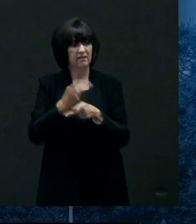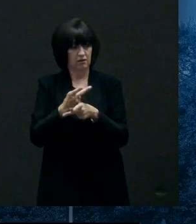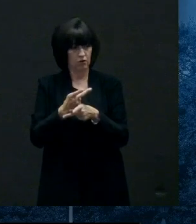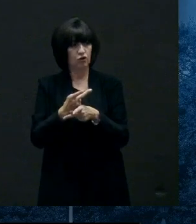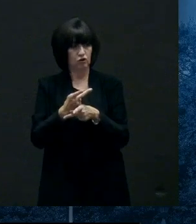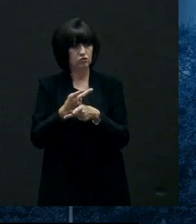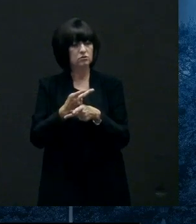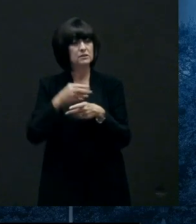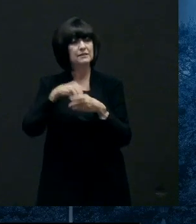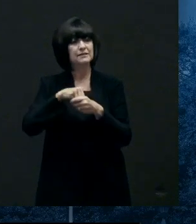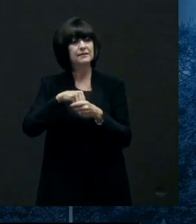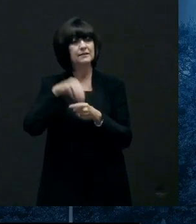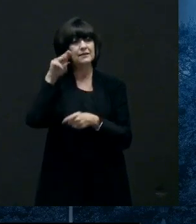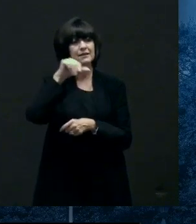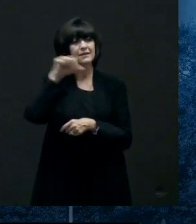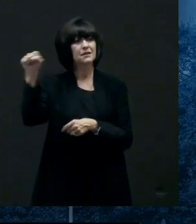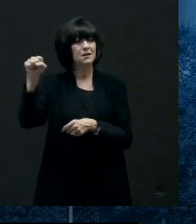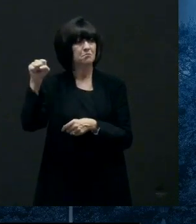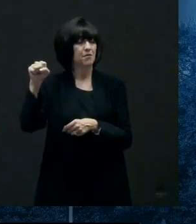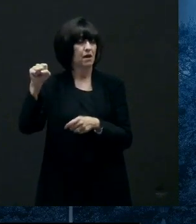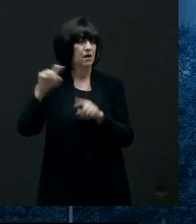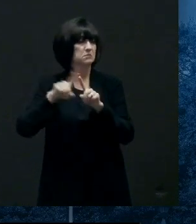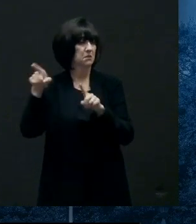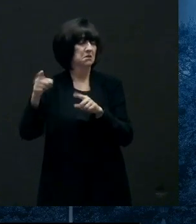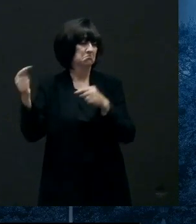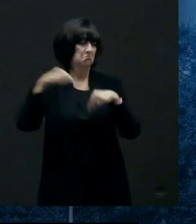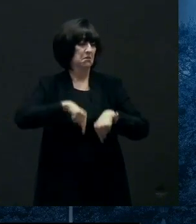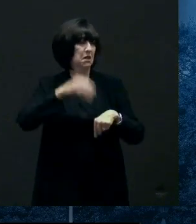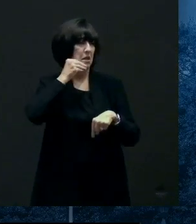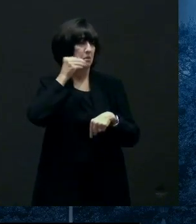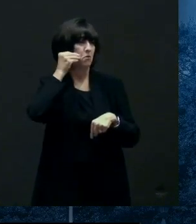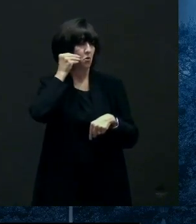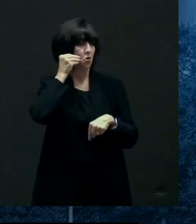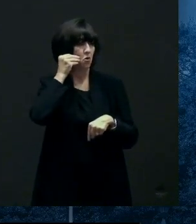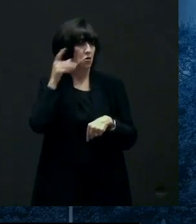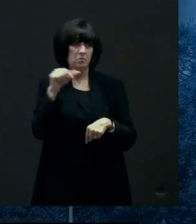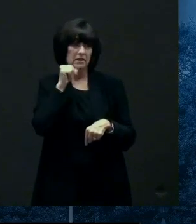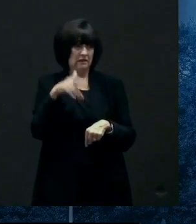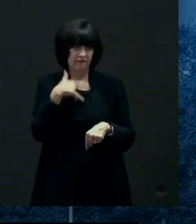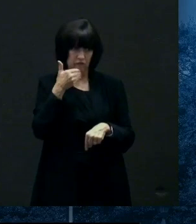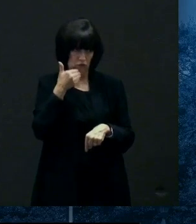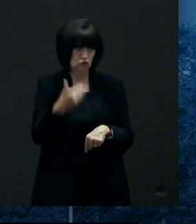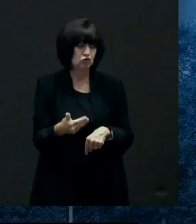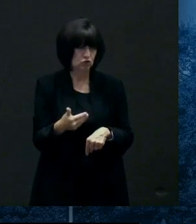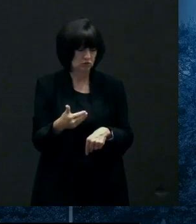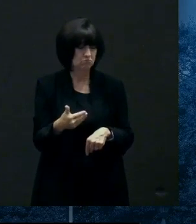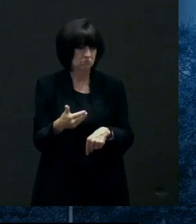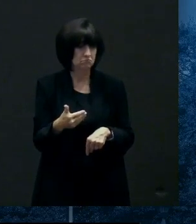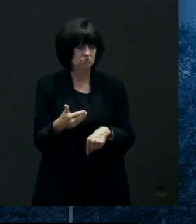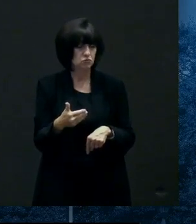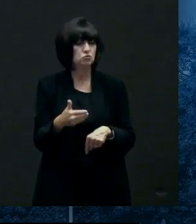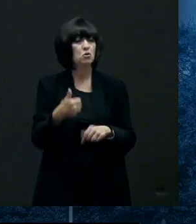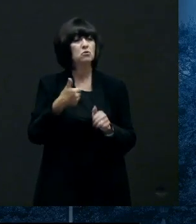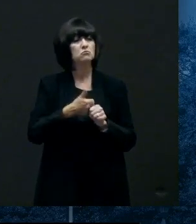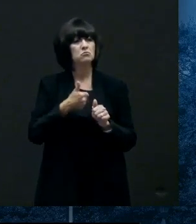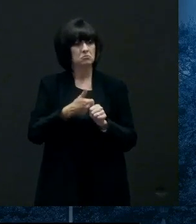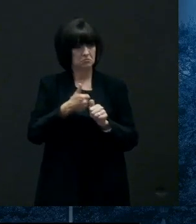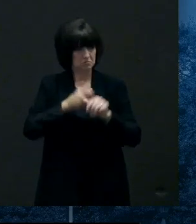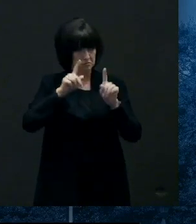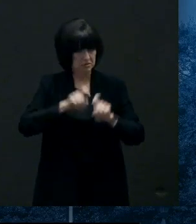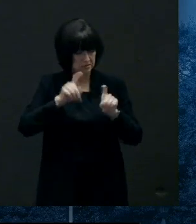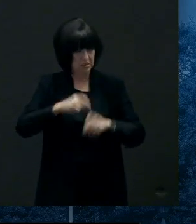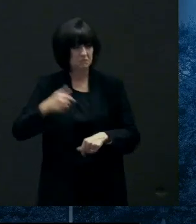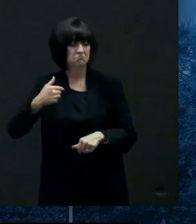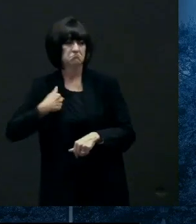but they've been all working virtually and so he was home and not feeling well and so he was tested as was i